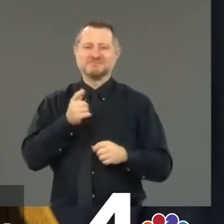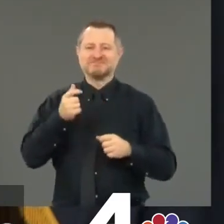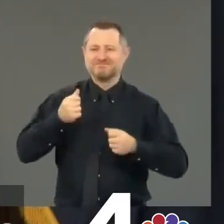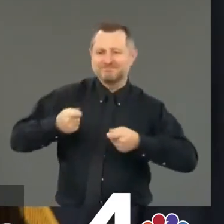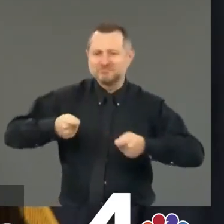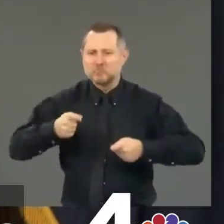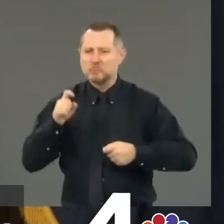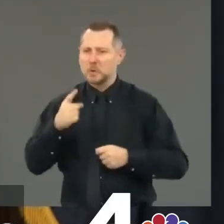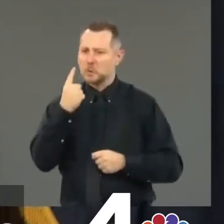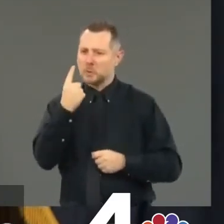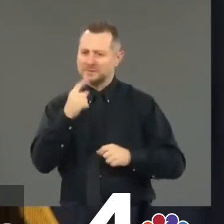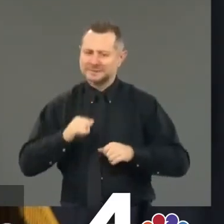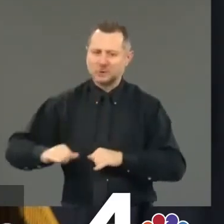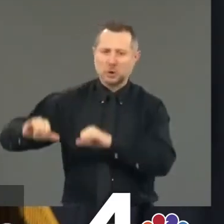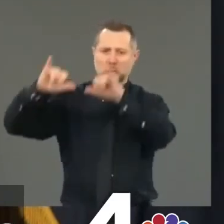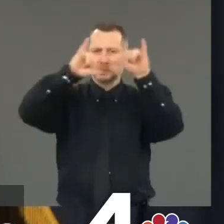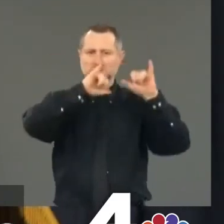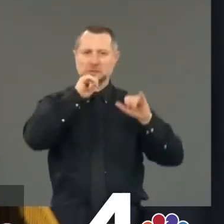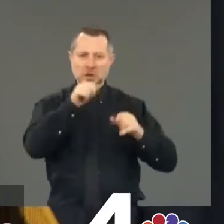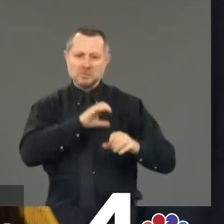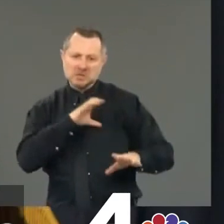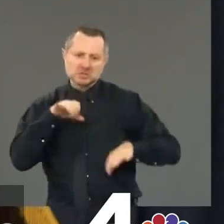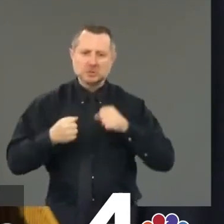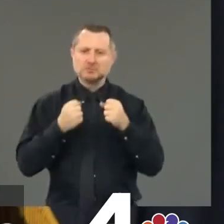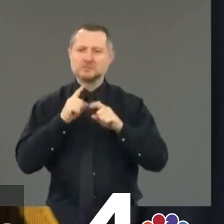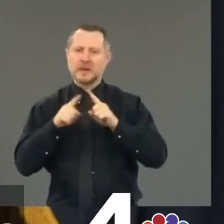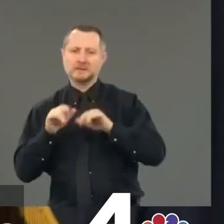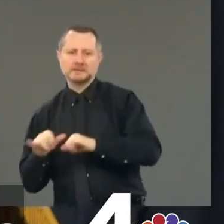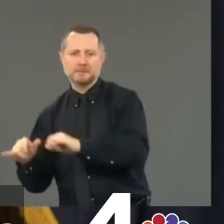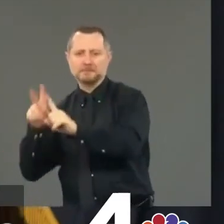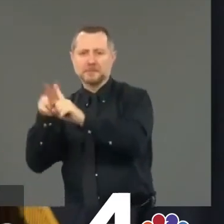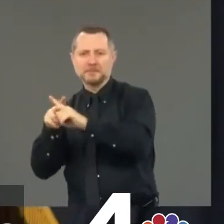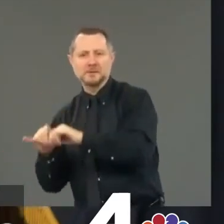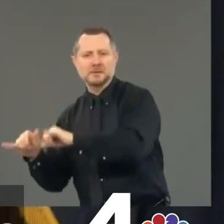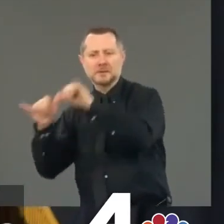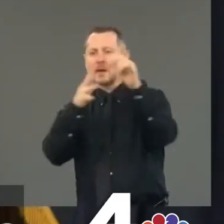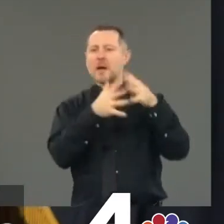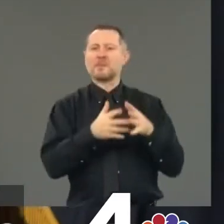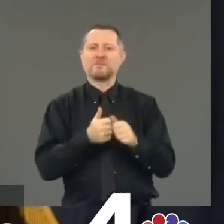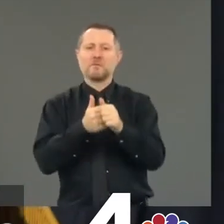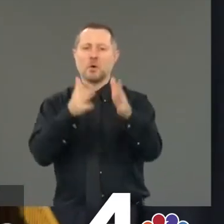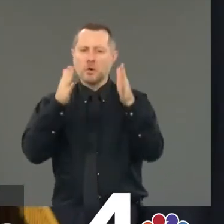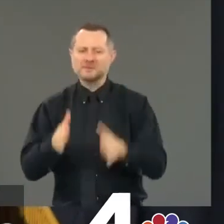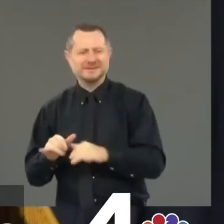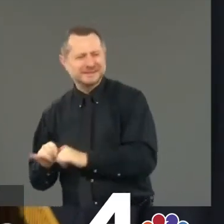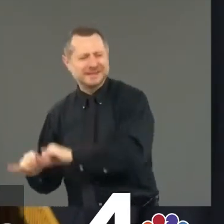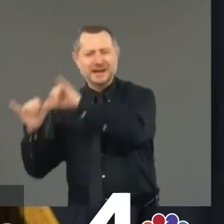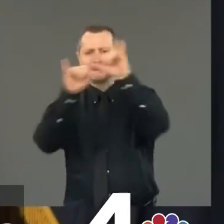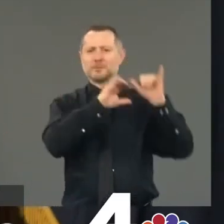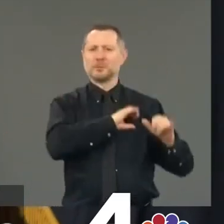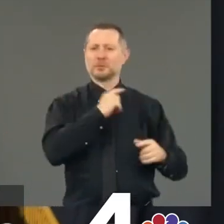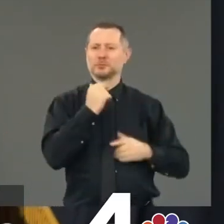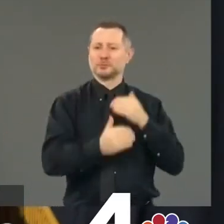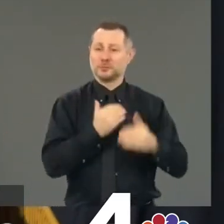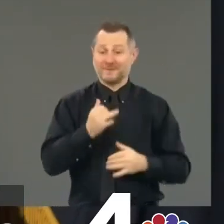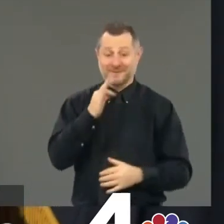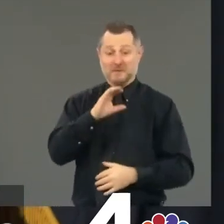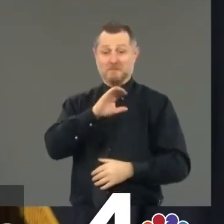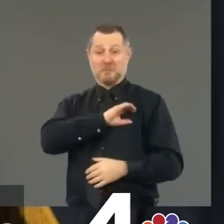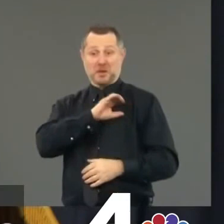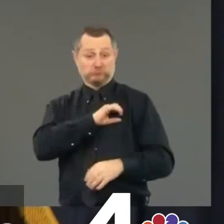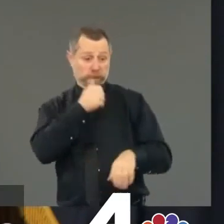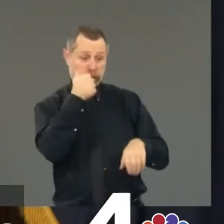all across this nation. So every American lives by the same standard. If a police officer is accused